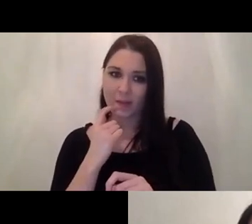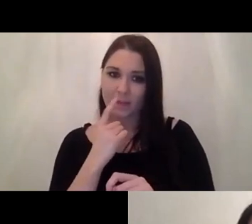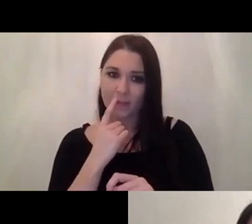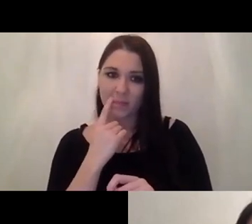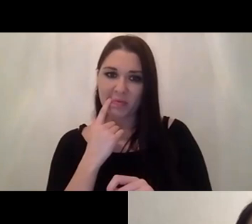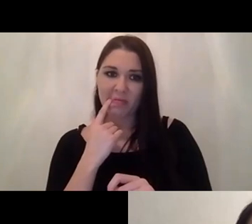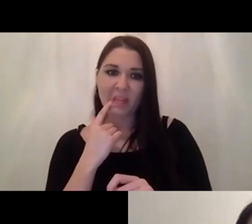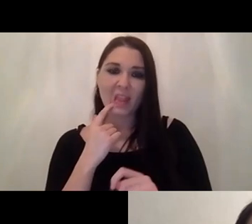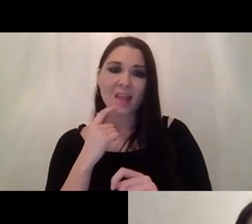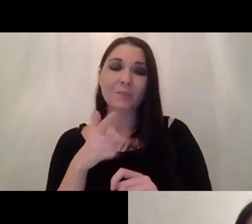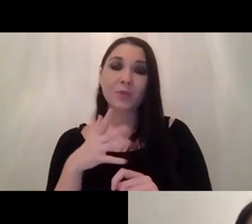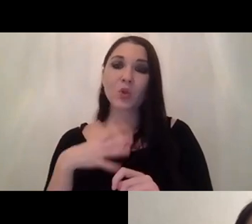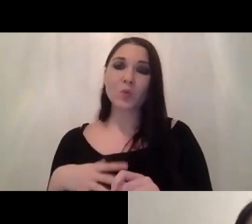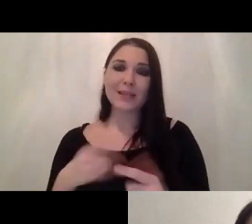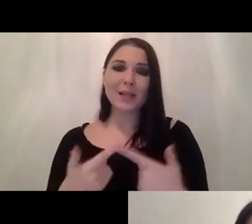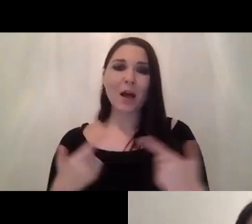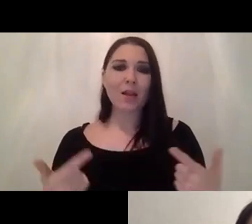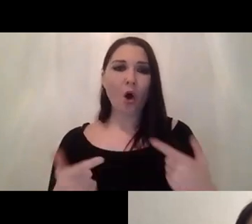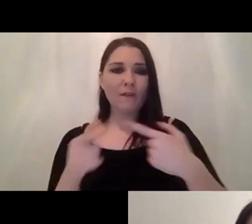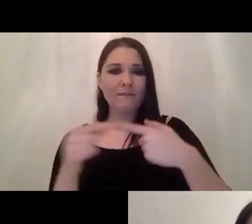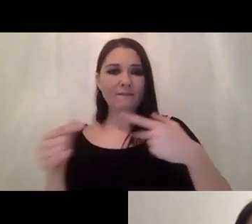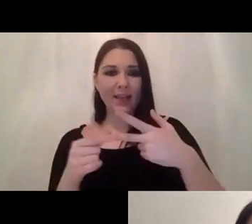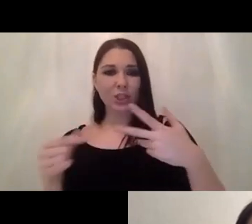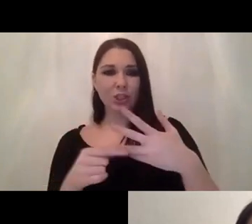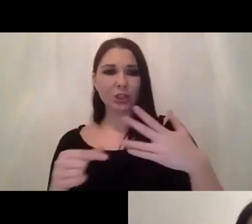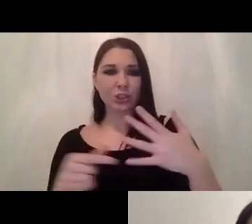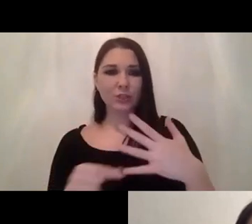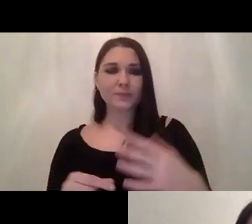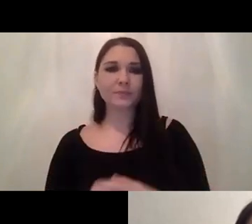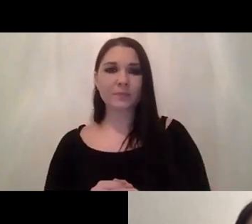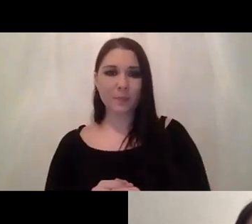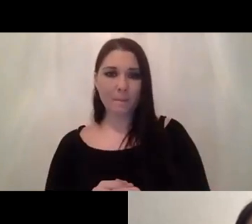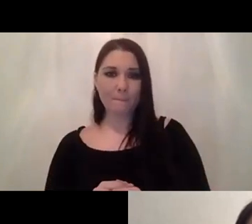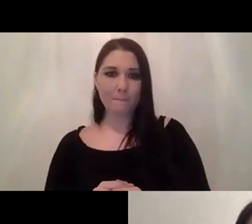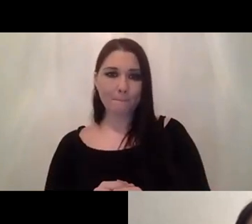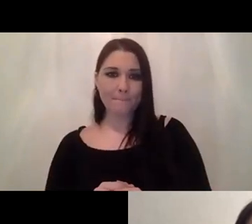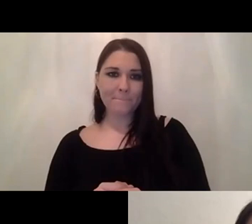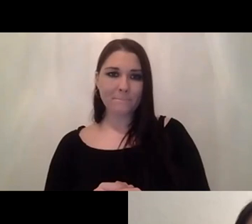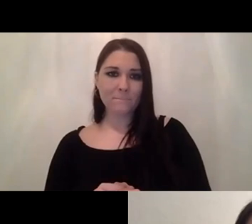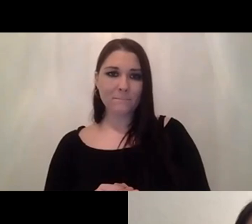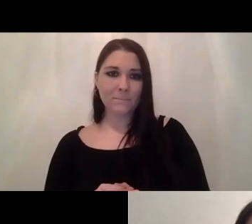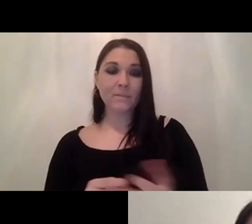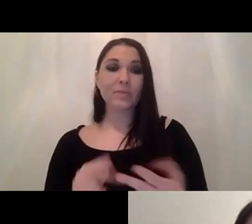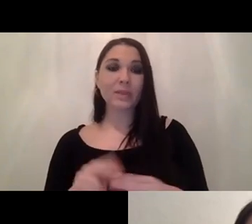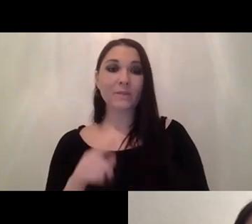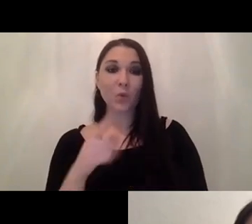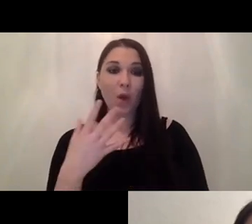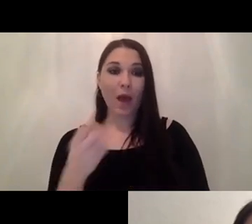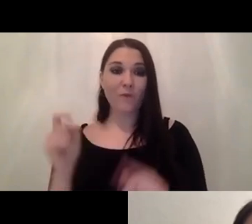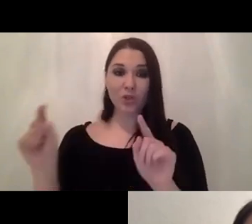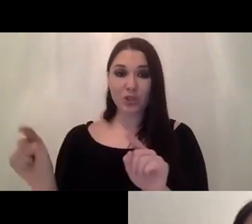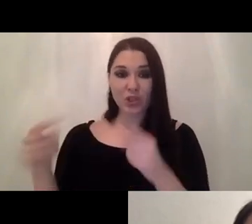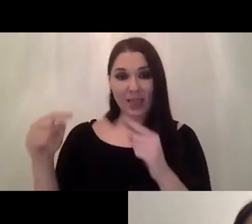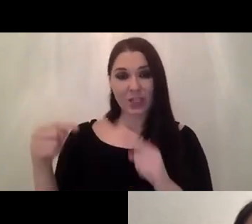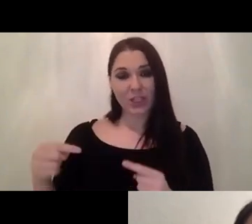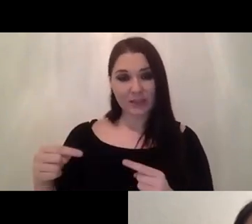actually really need to have a lot of features in your scene so if you have a more challenging scenario